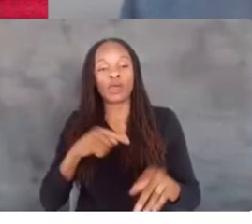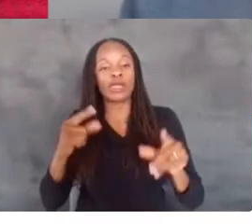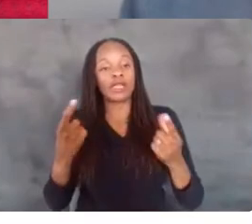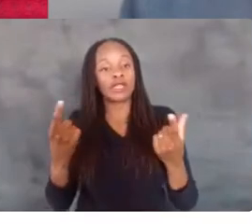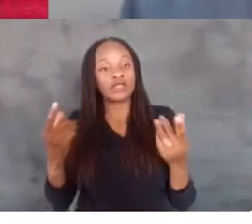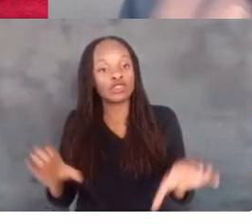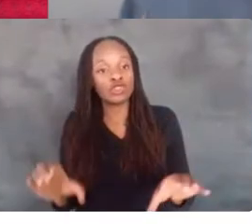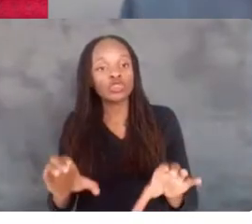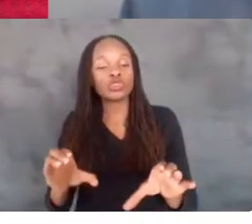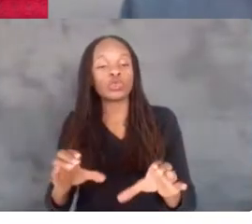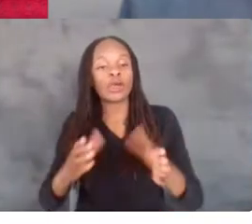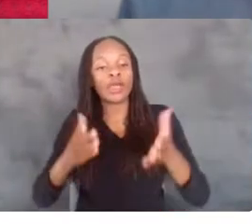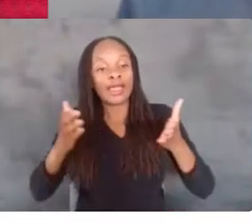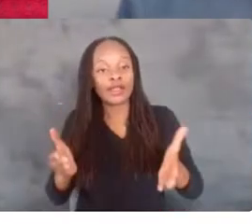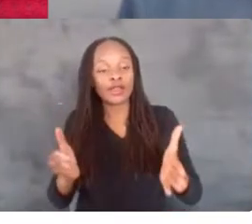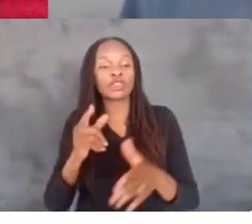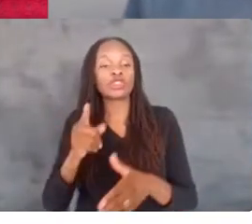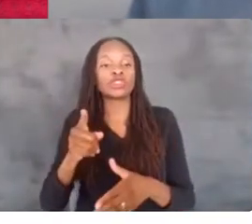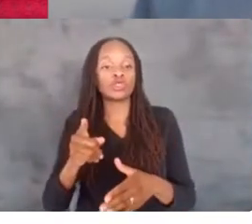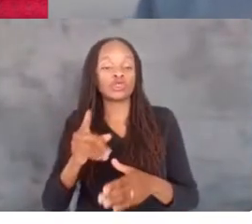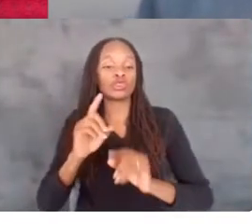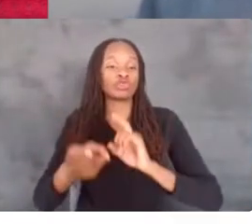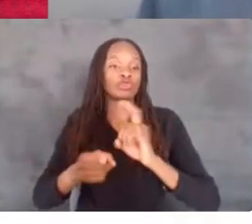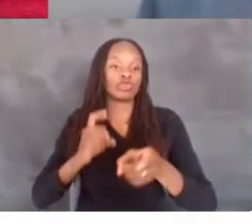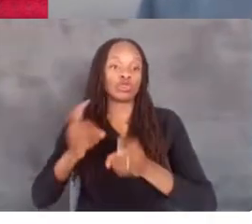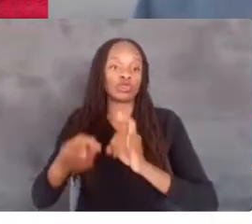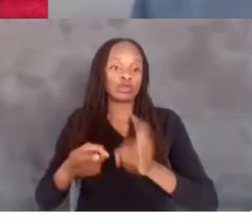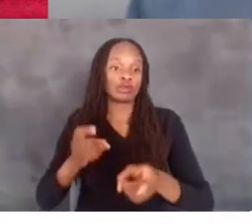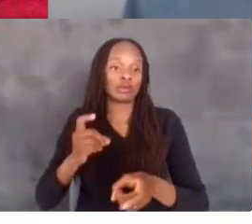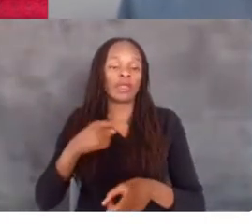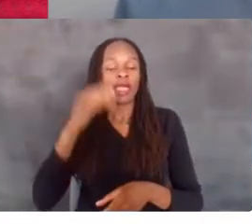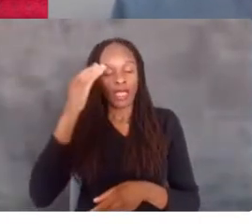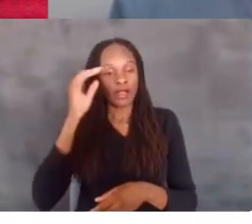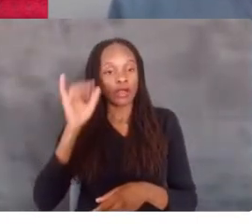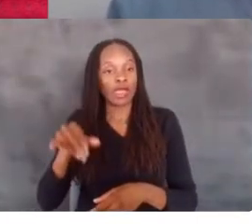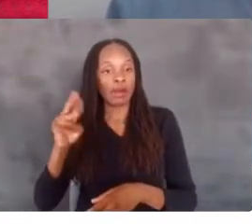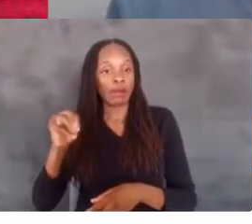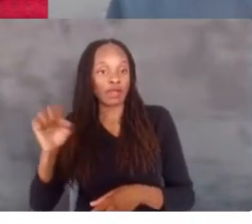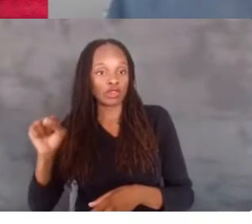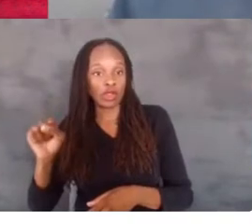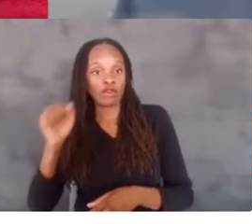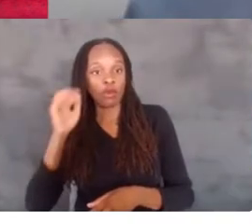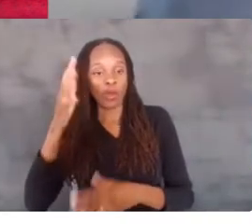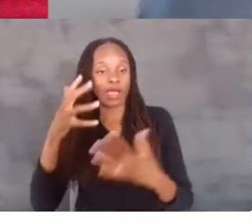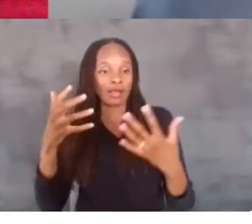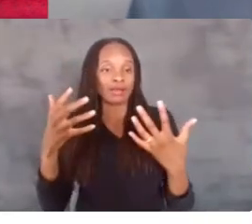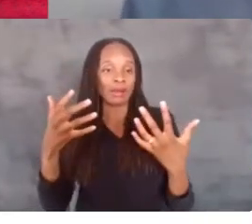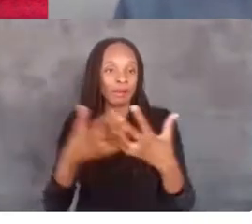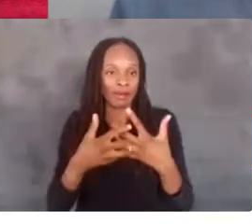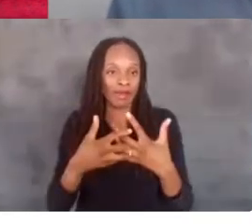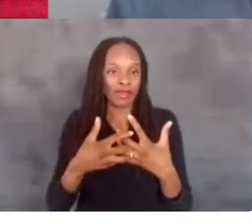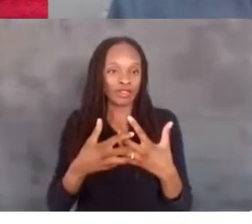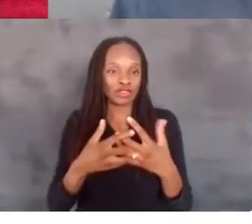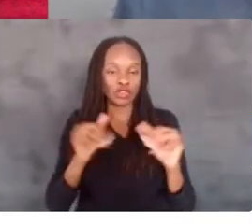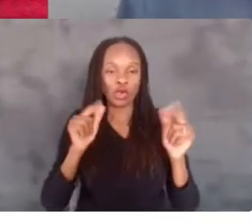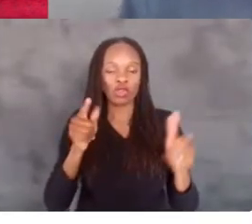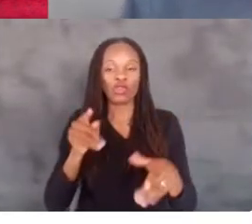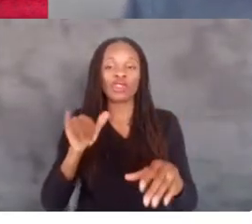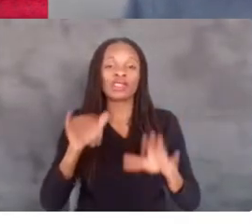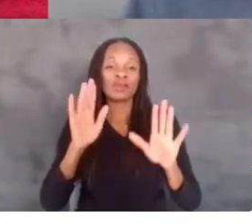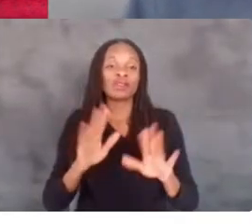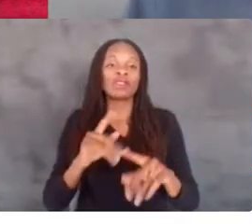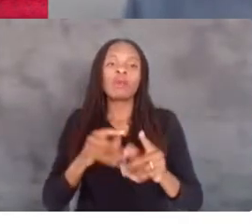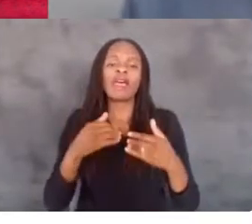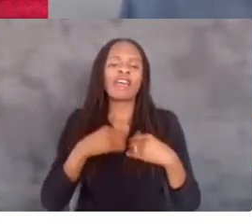you to donate. I know that Microsoft is matching all of you, which is amazing. But there's lots of different ways that you can